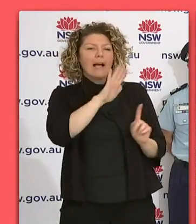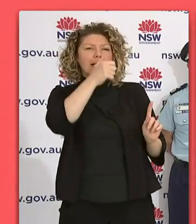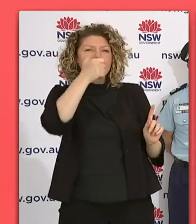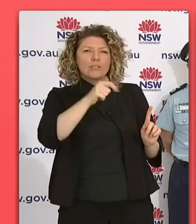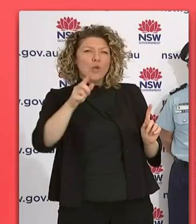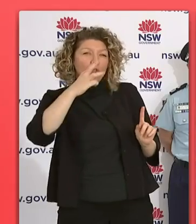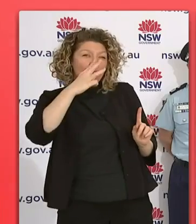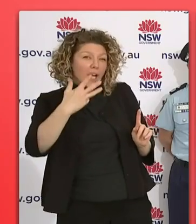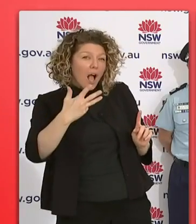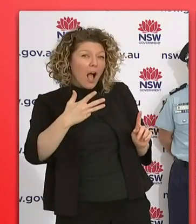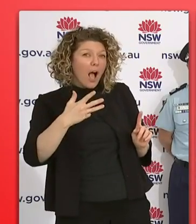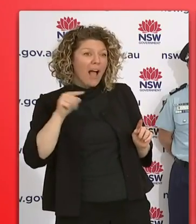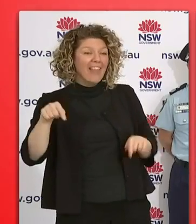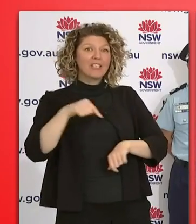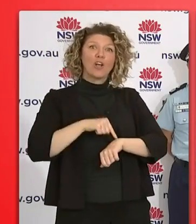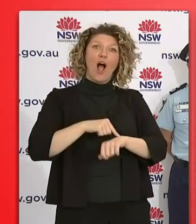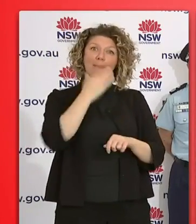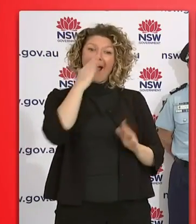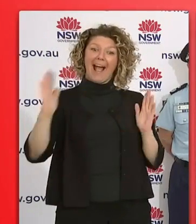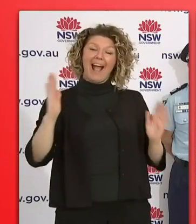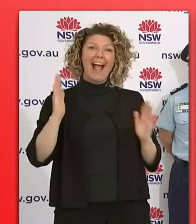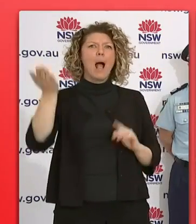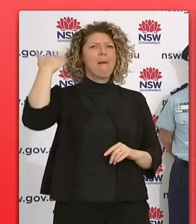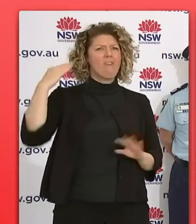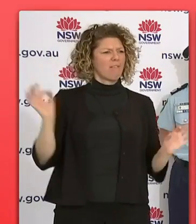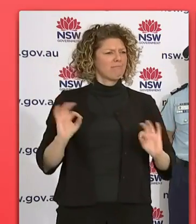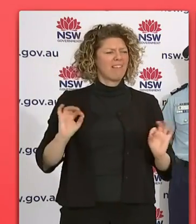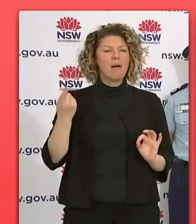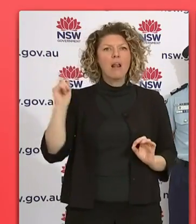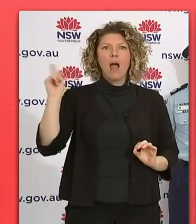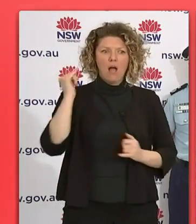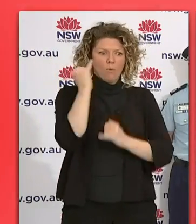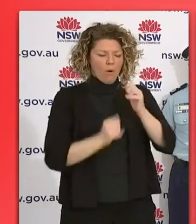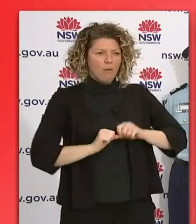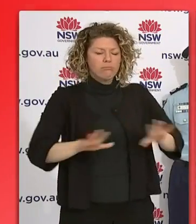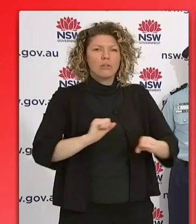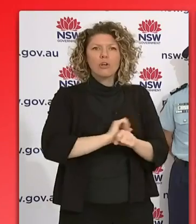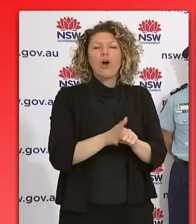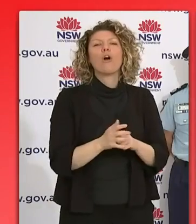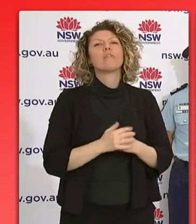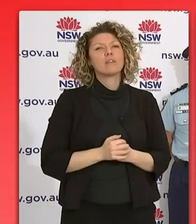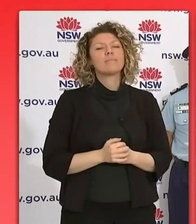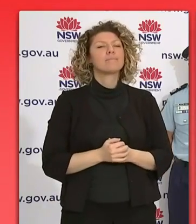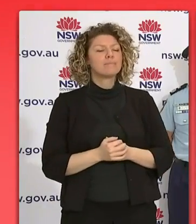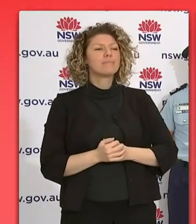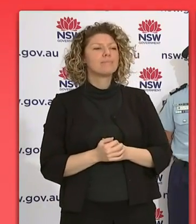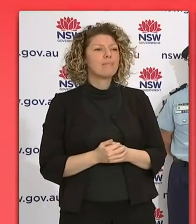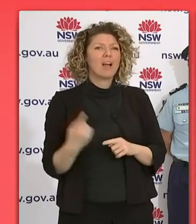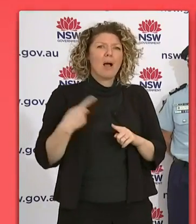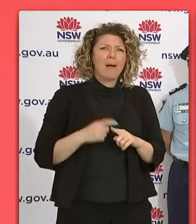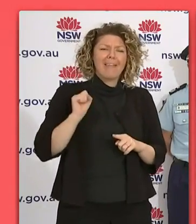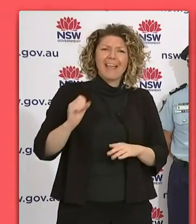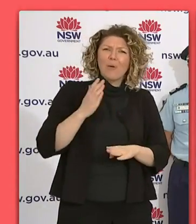who we know, uh, this outbreak, uh, are as susceptible to Delta, but also, unfortunately, because of their jobs, are then